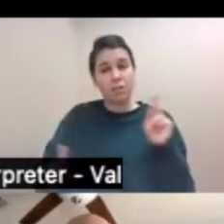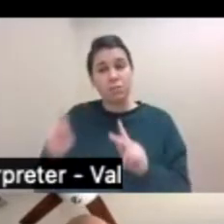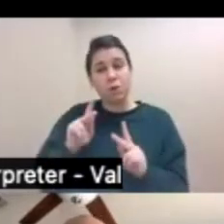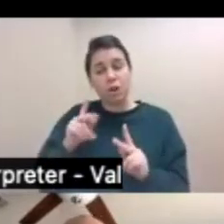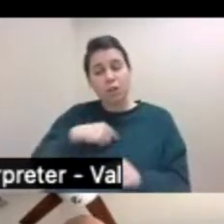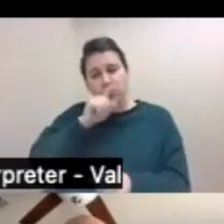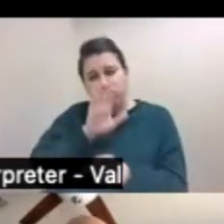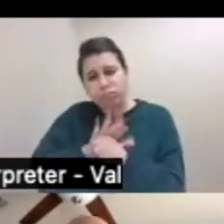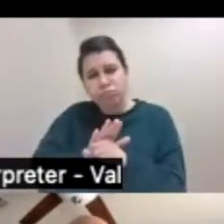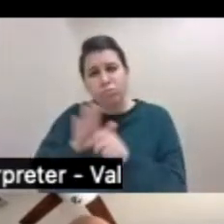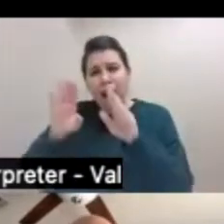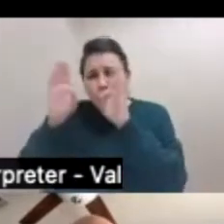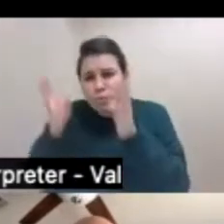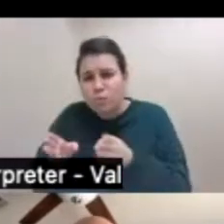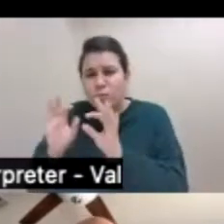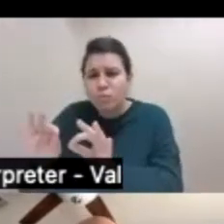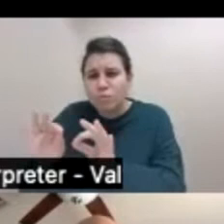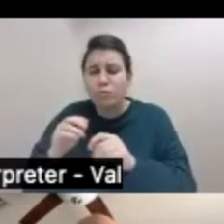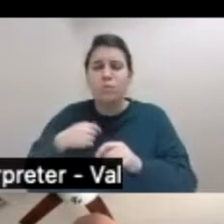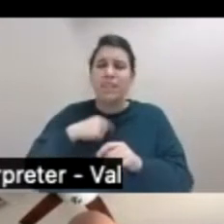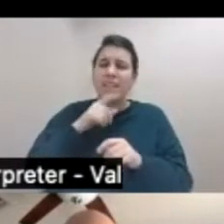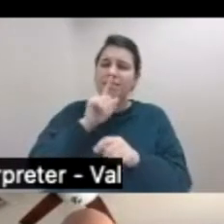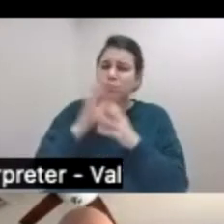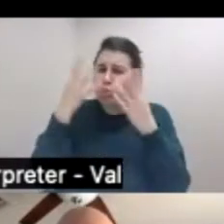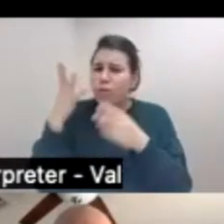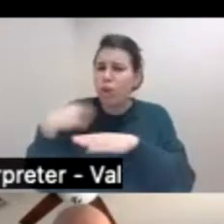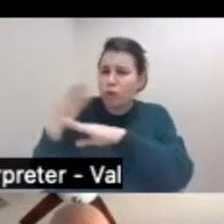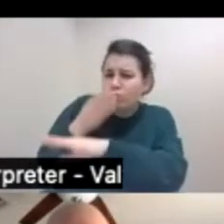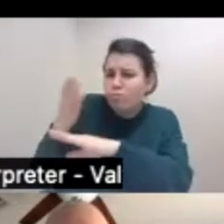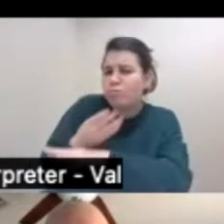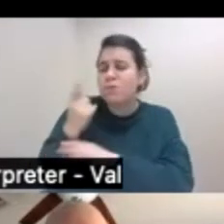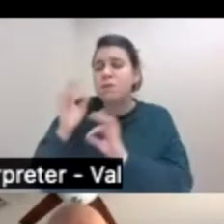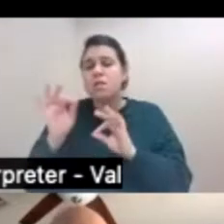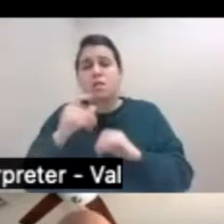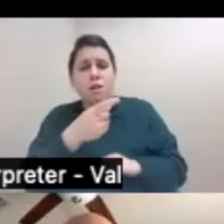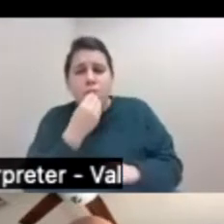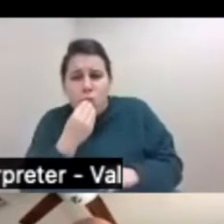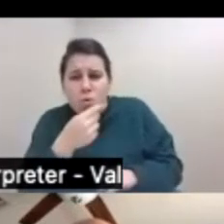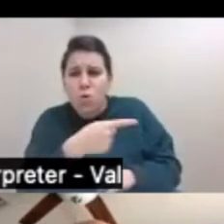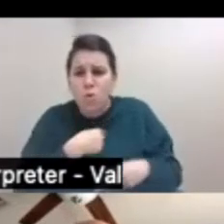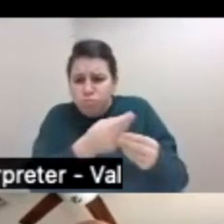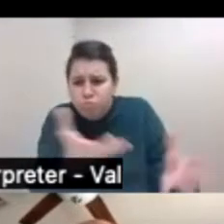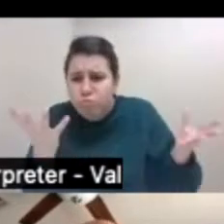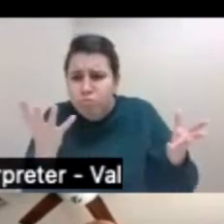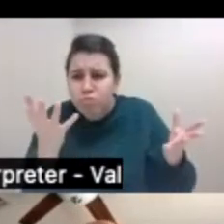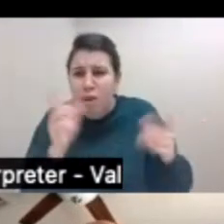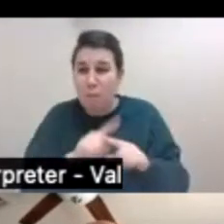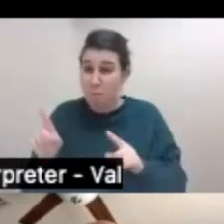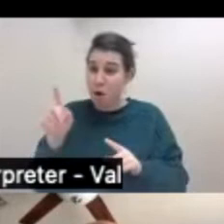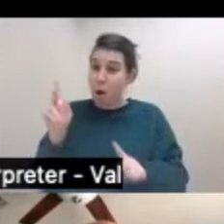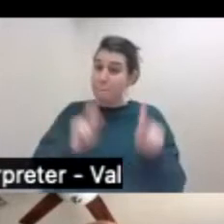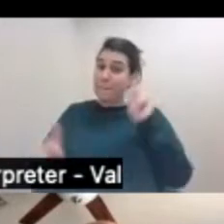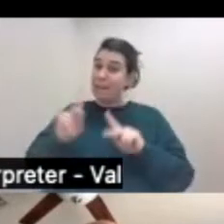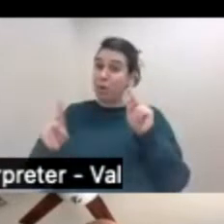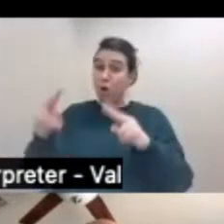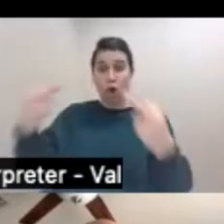they have the houses they want. They look beautiful, the food that they need, but we are hated. Why aren't we hated